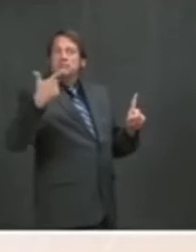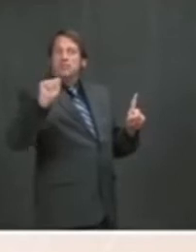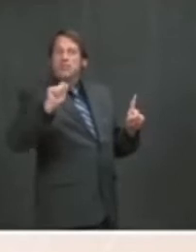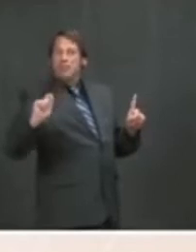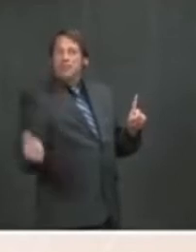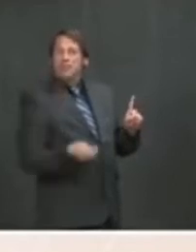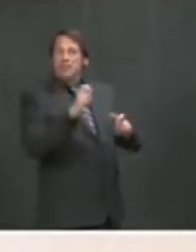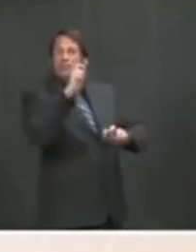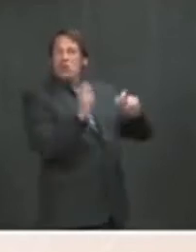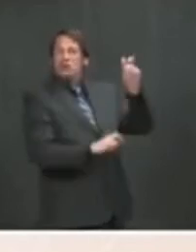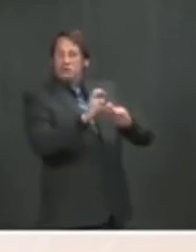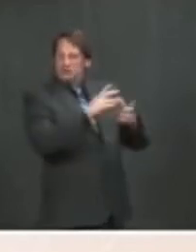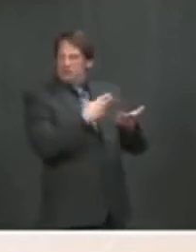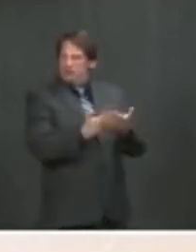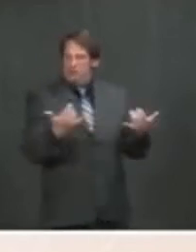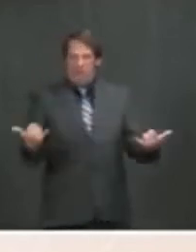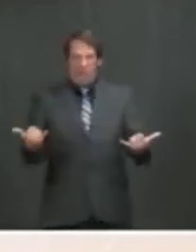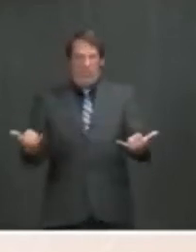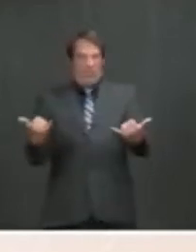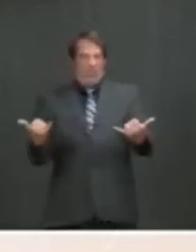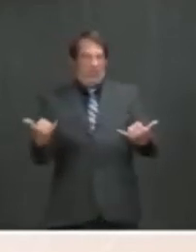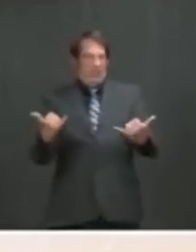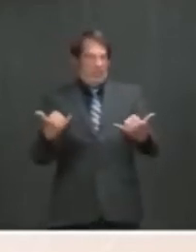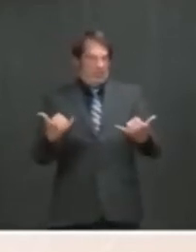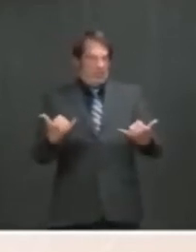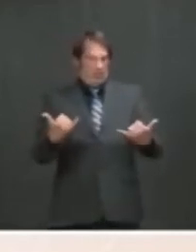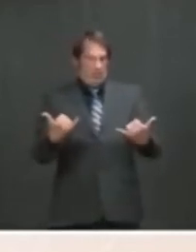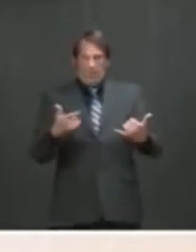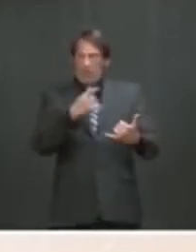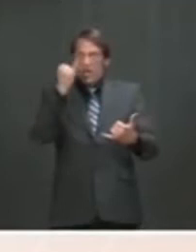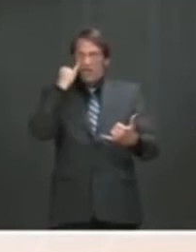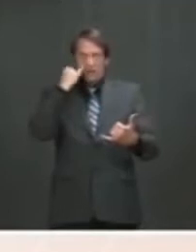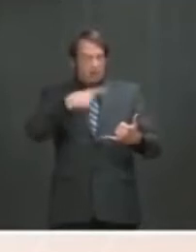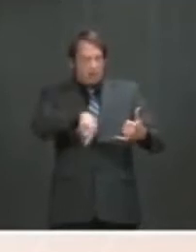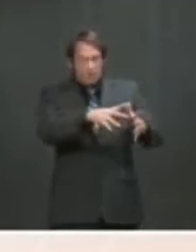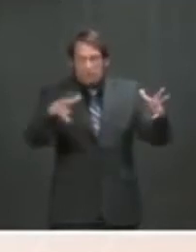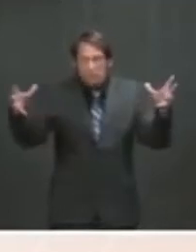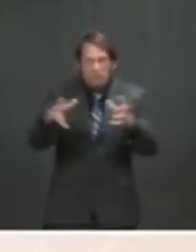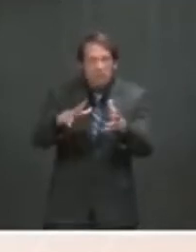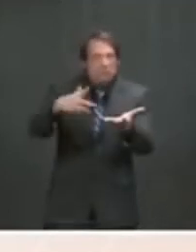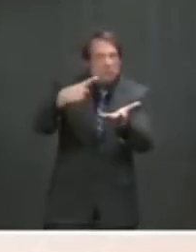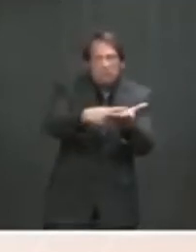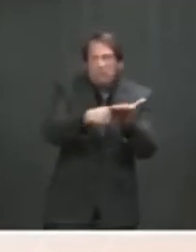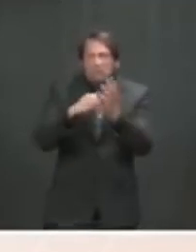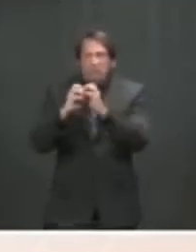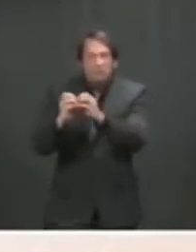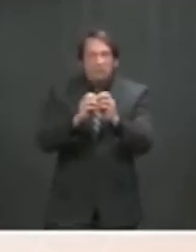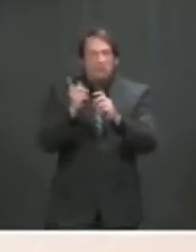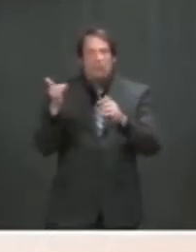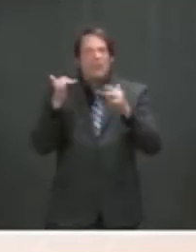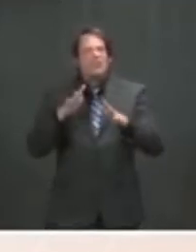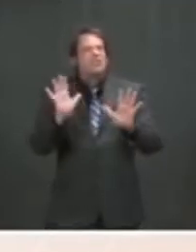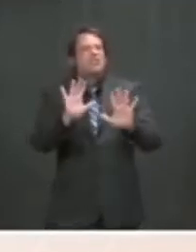today to register for the tournament. If they got together and decided or talked about not participating, that is something he would